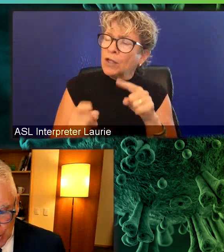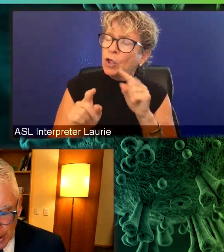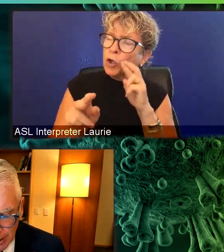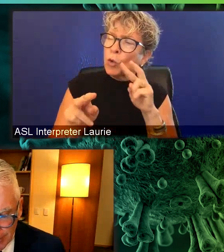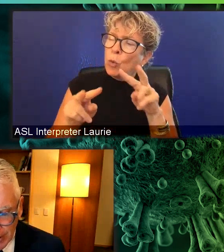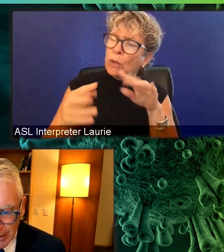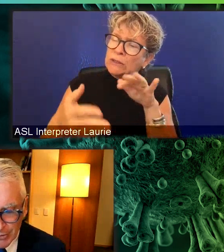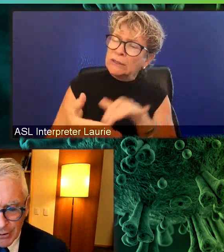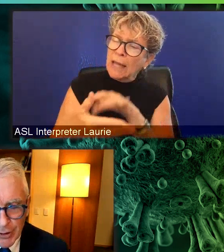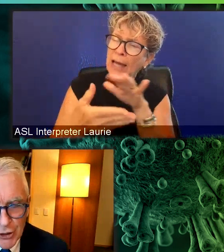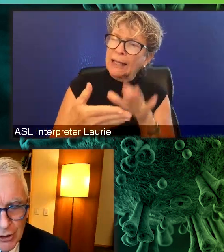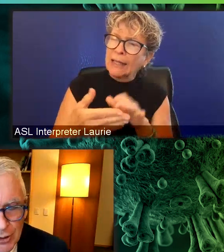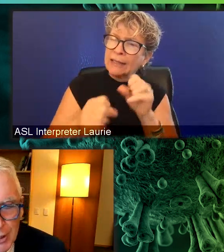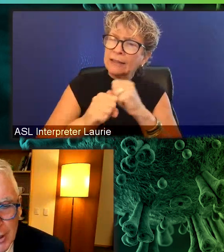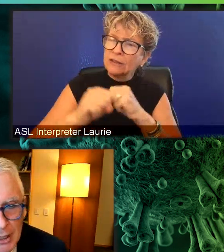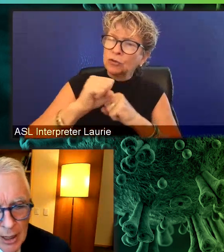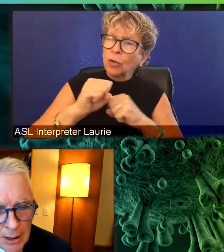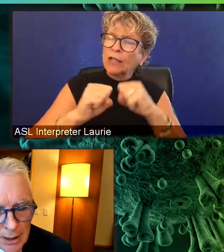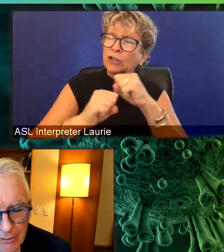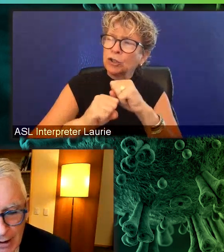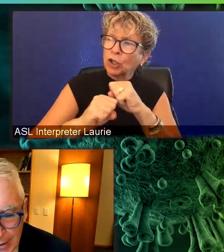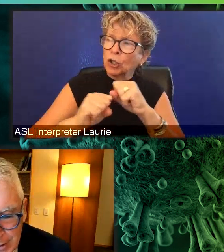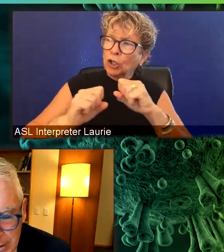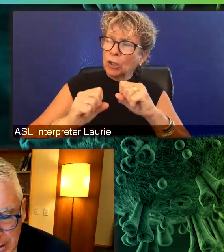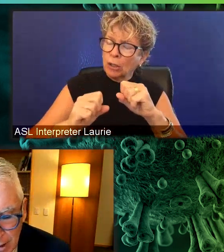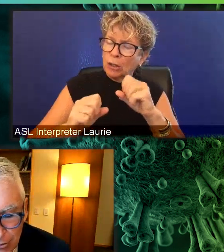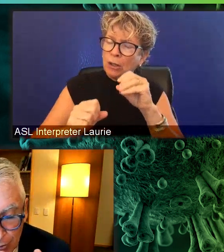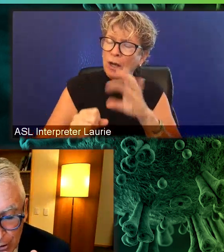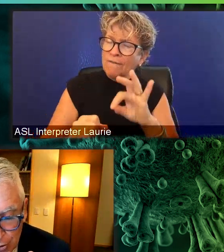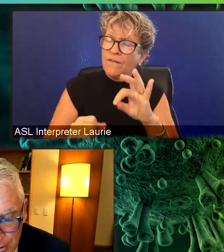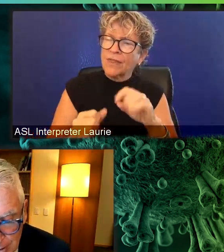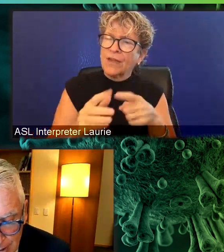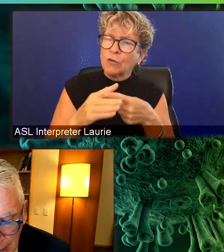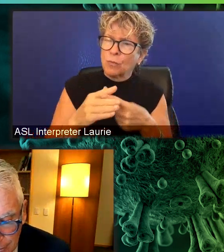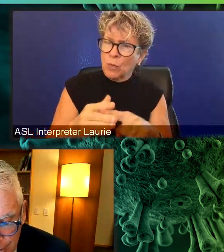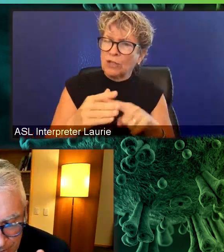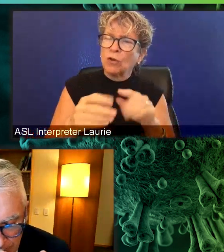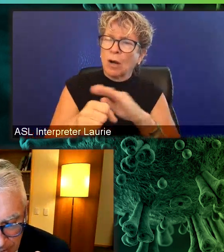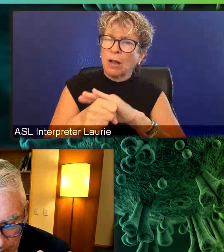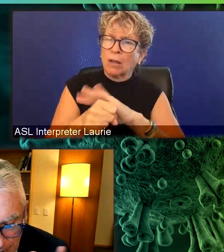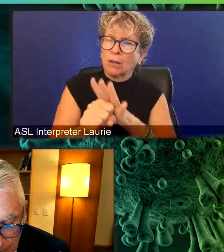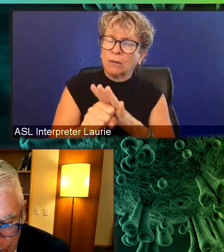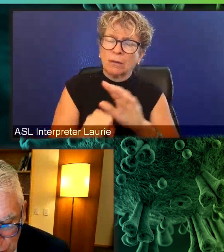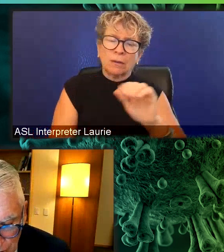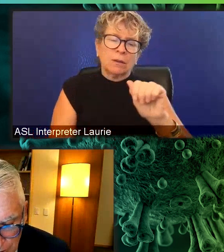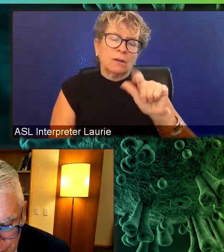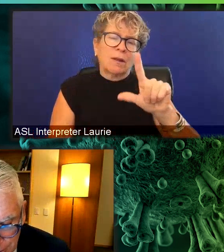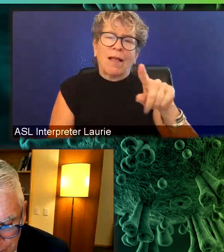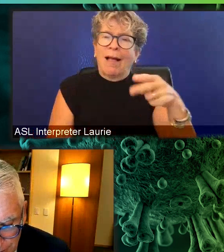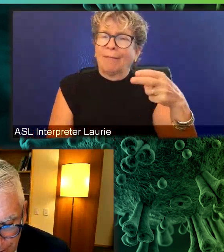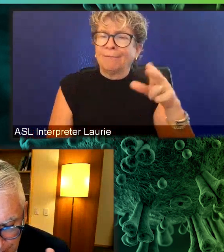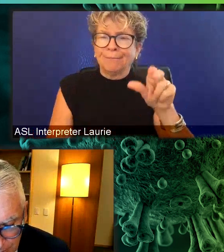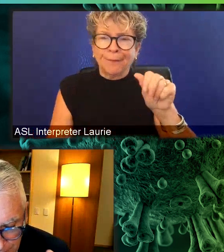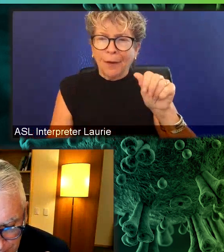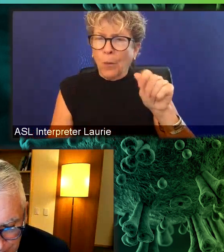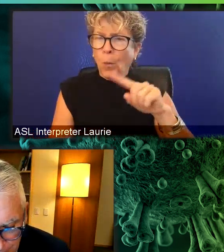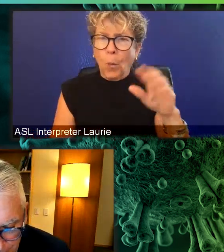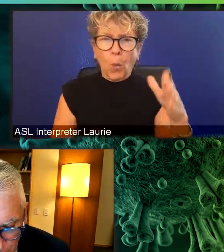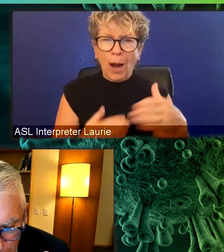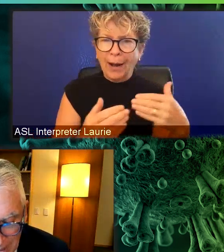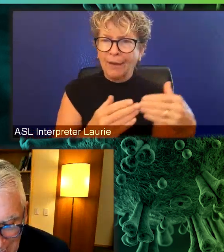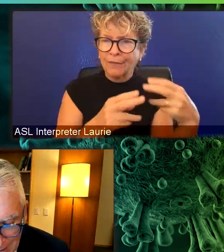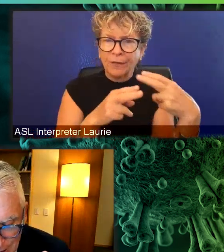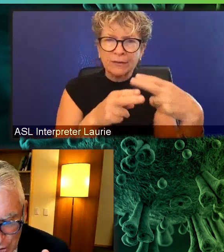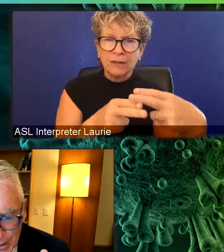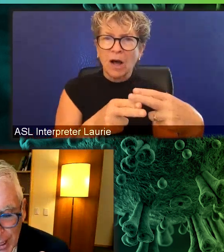the structure of, of the original, uh, variant of the original, uh, alpha or whatever it's called the, the, the, the, the,